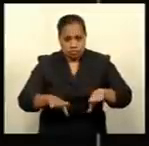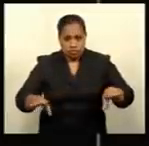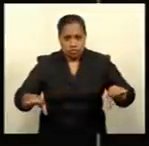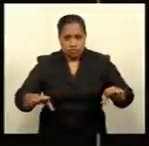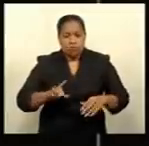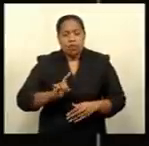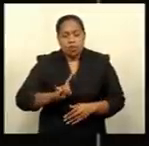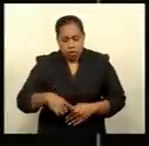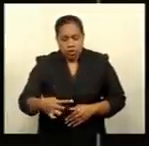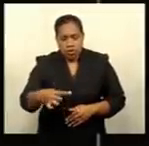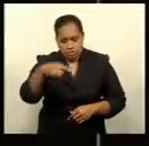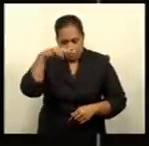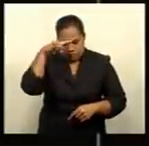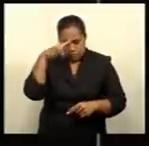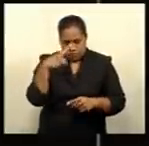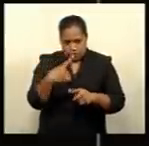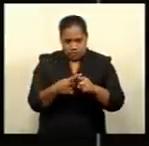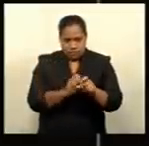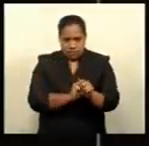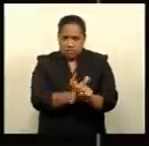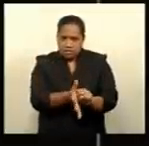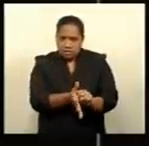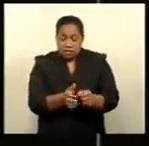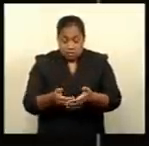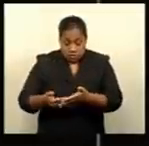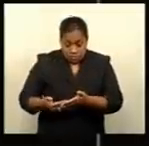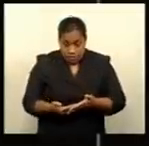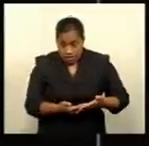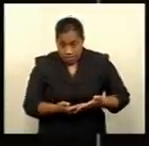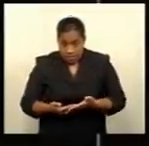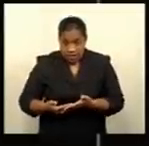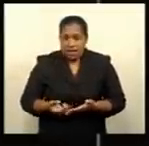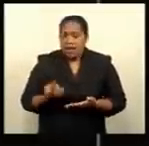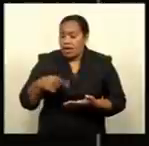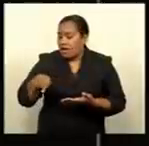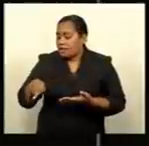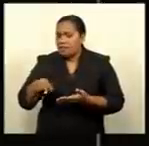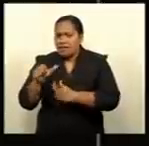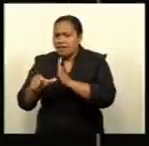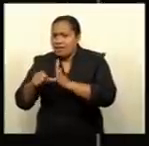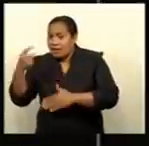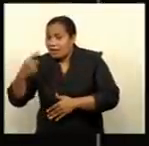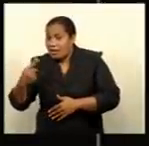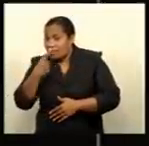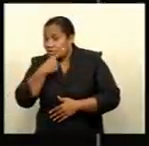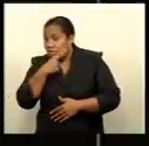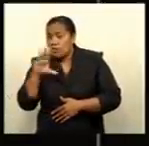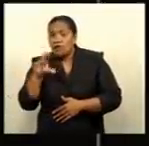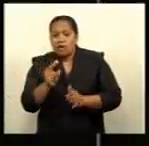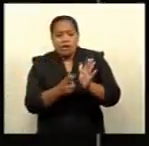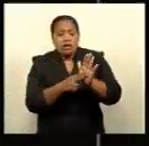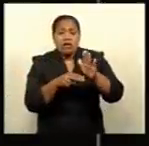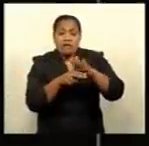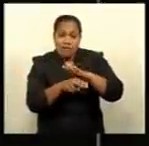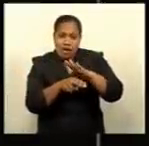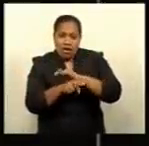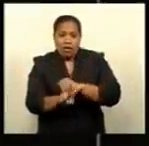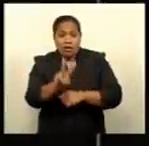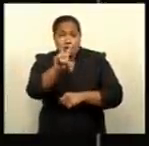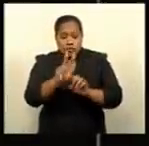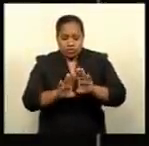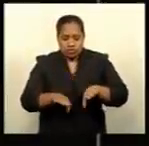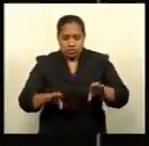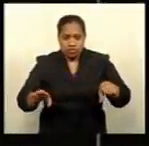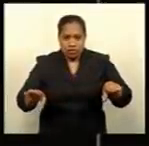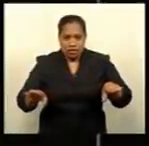to be infected. The baby and an 11-year-old girl from Nomotini village in Nauvoo were the two children among